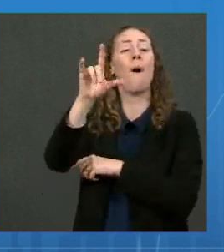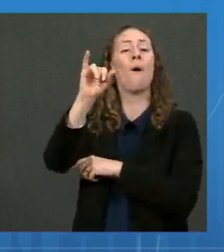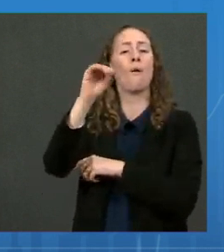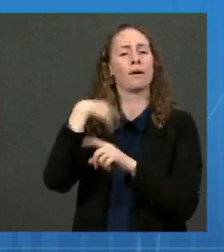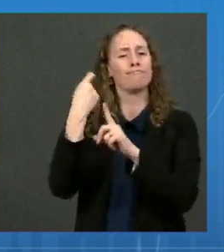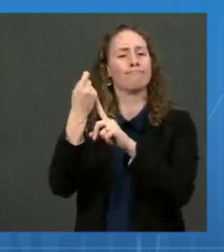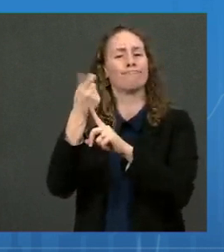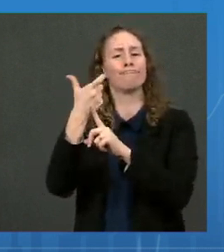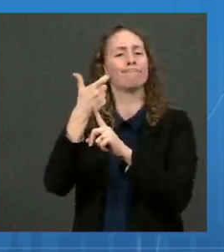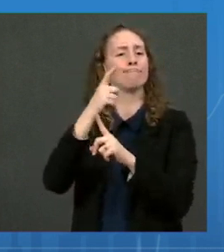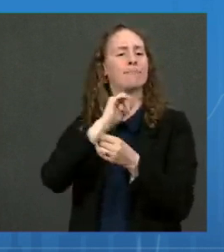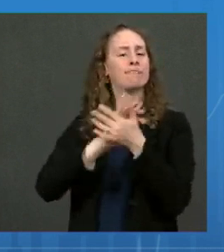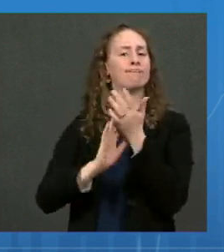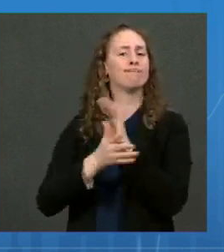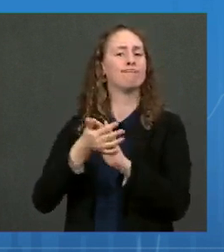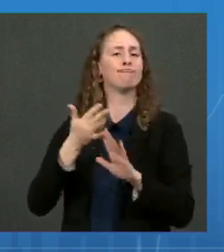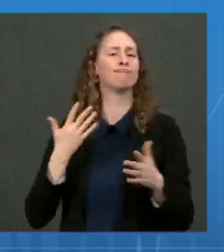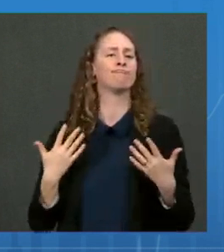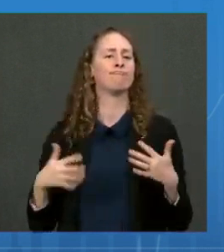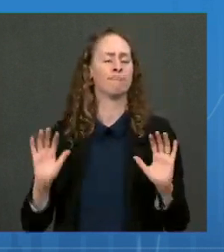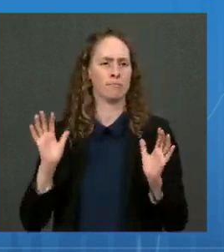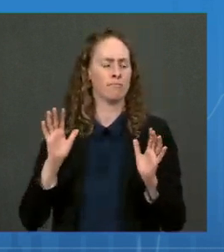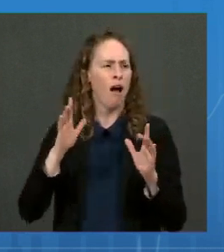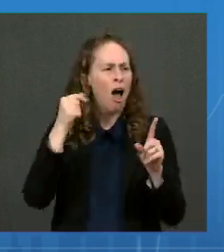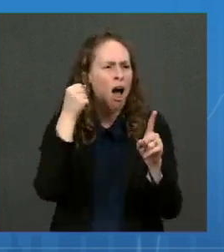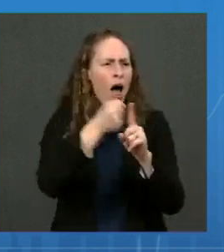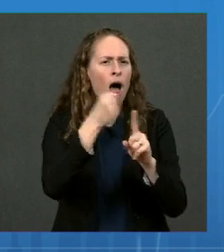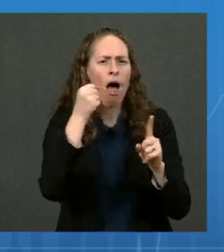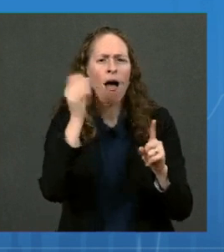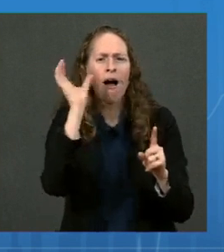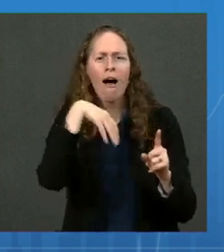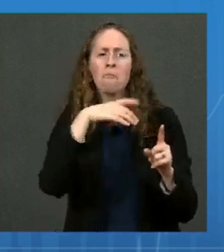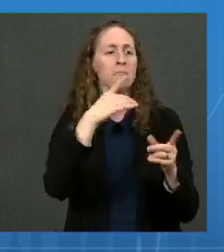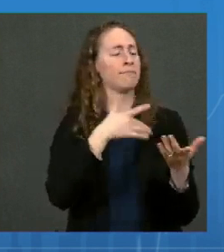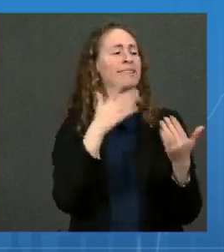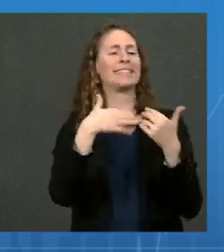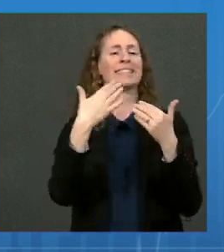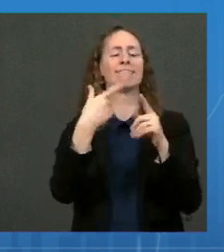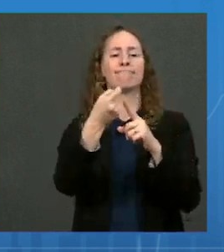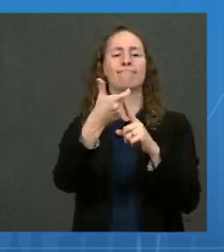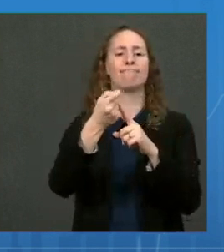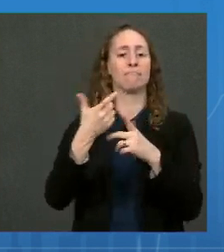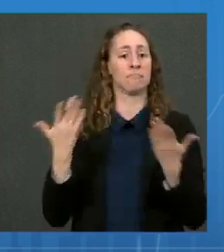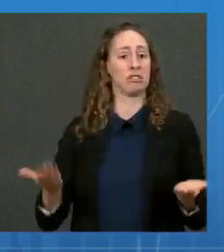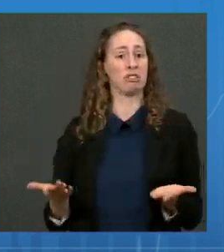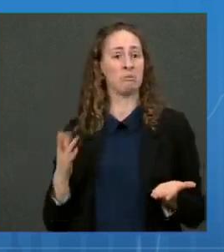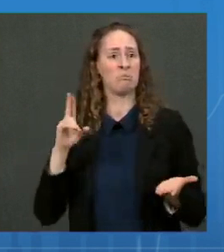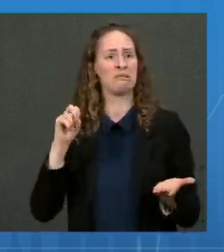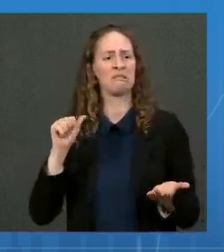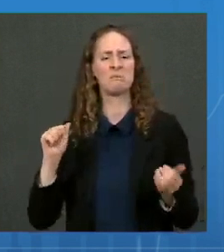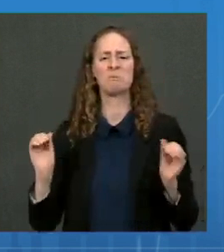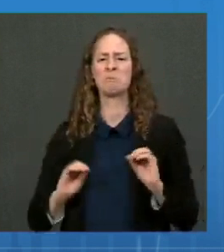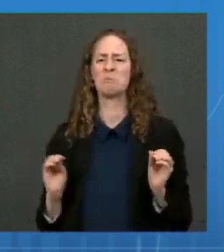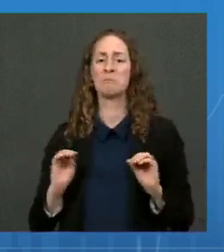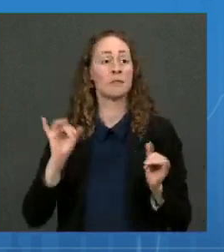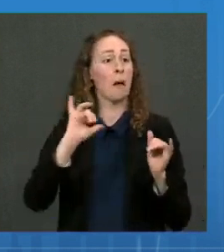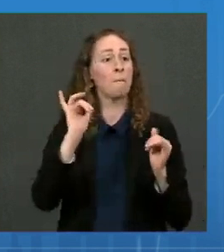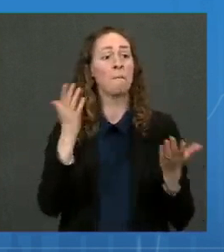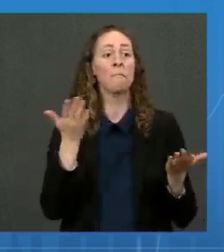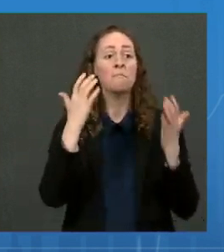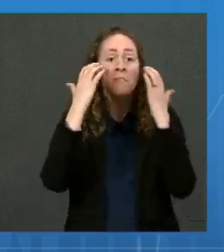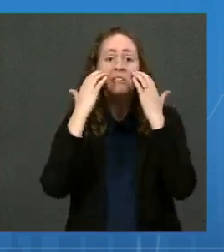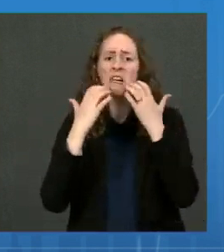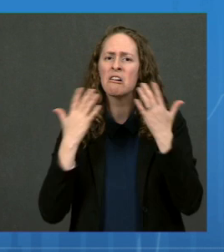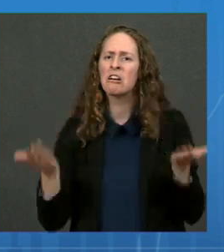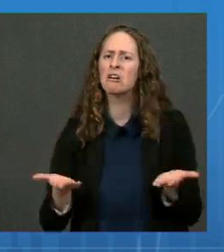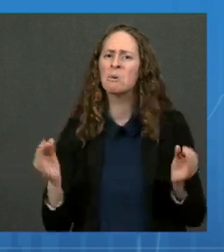breakthrough in unvaccinated groups, we've done the same with measles. Some countries in Africa that used to have